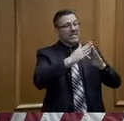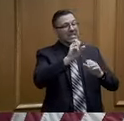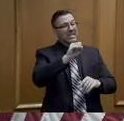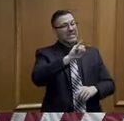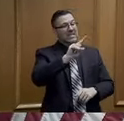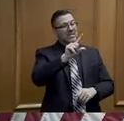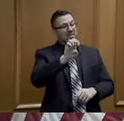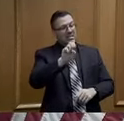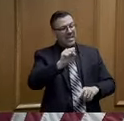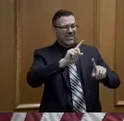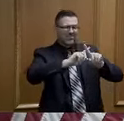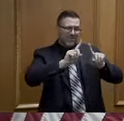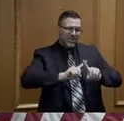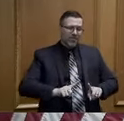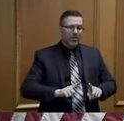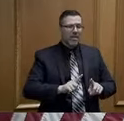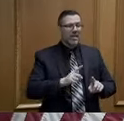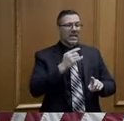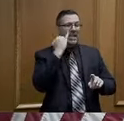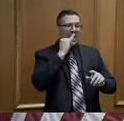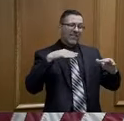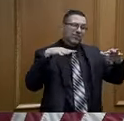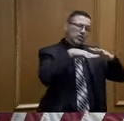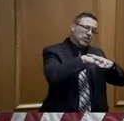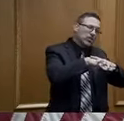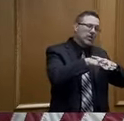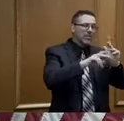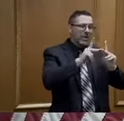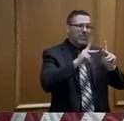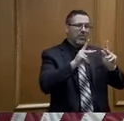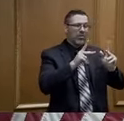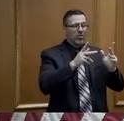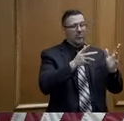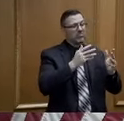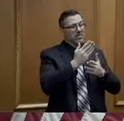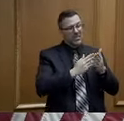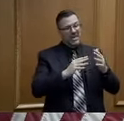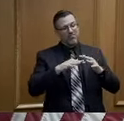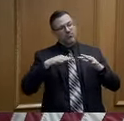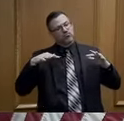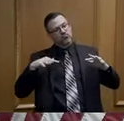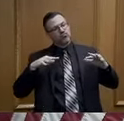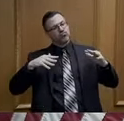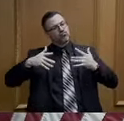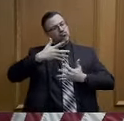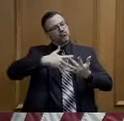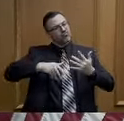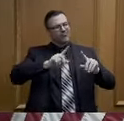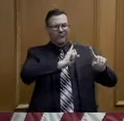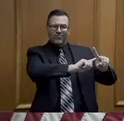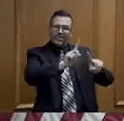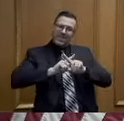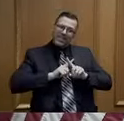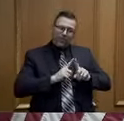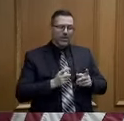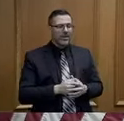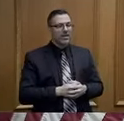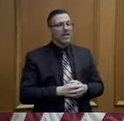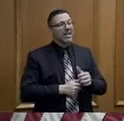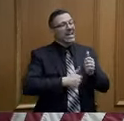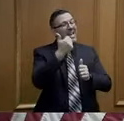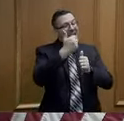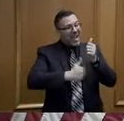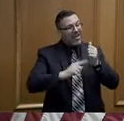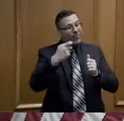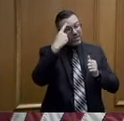The densities of their populations are different. And that's the reason you have different things happening in different places. I can tell you this. Every governor